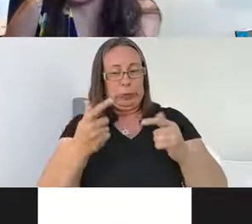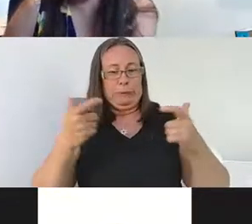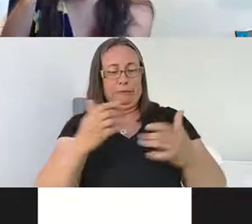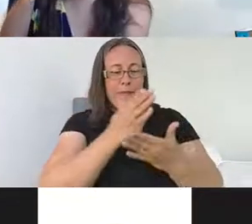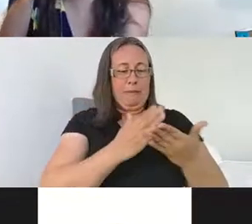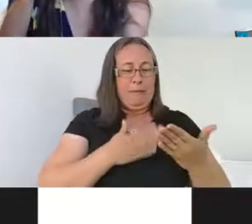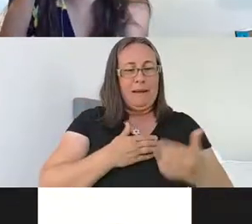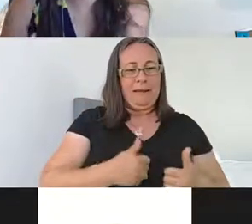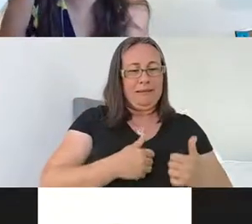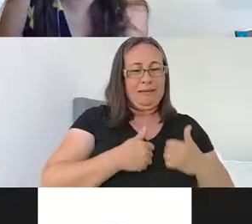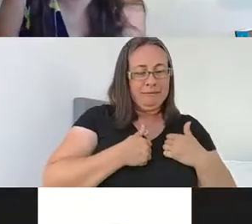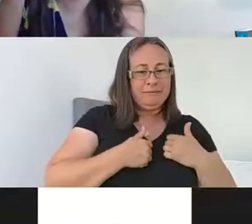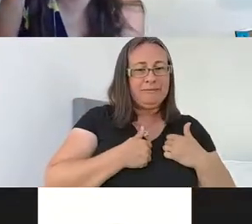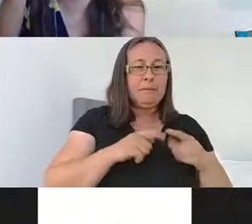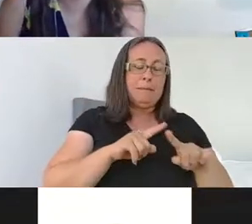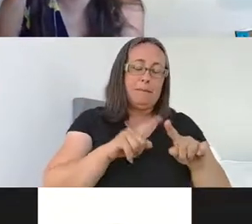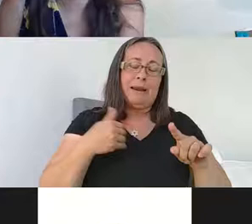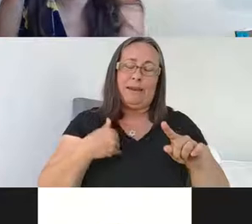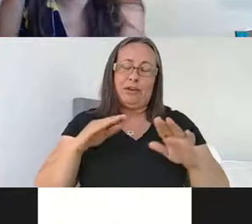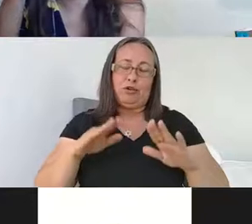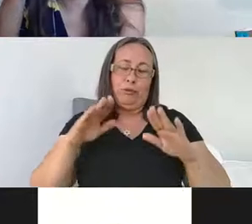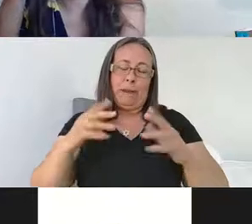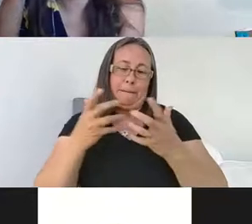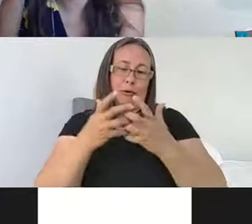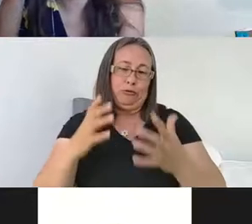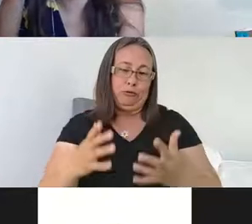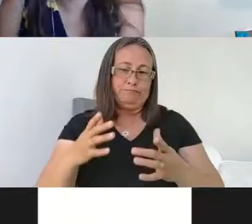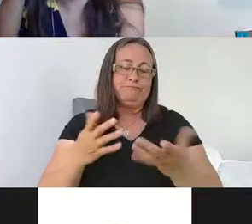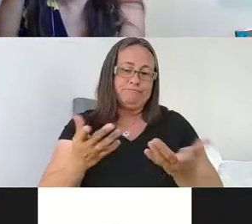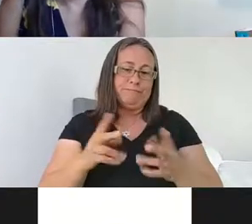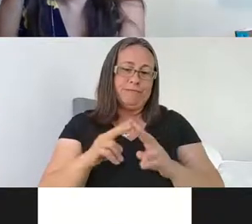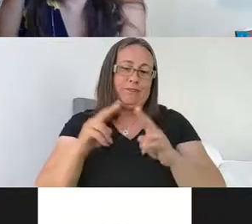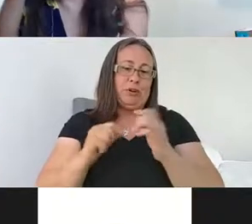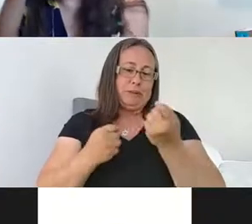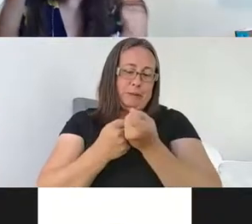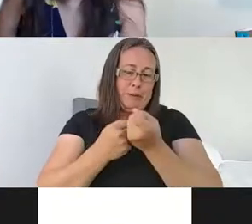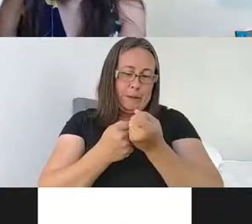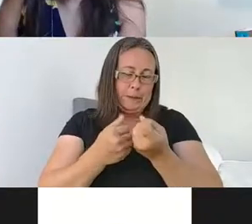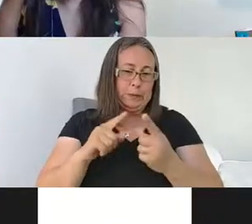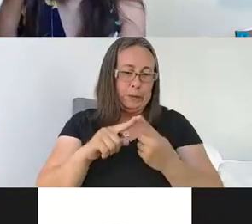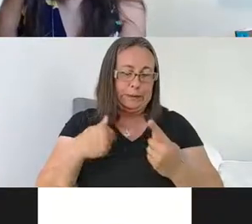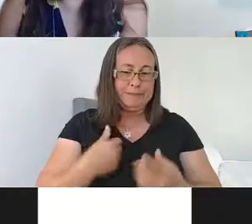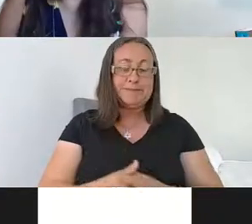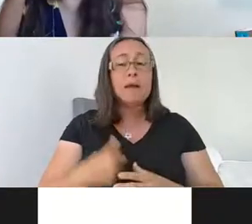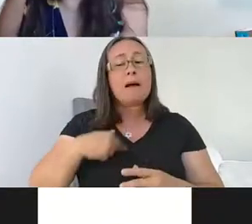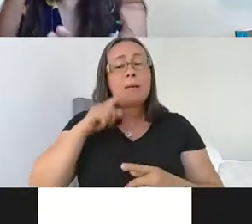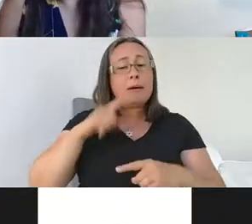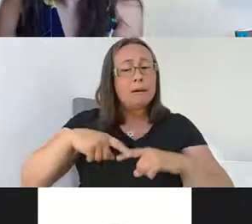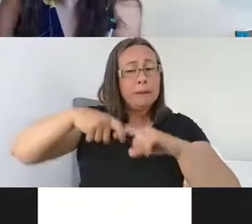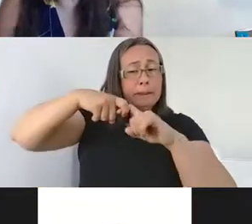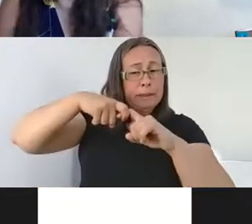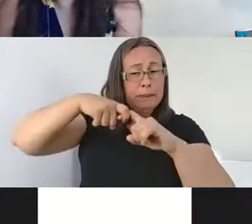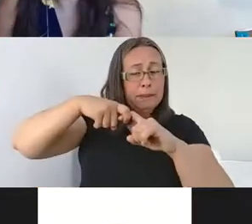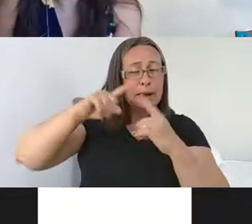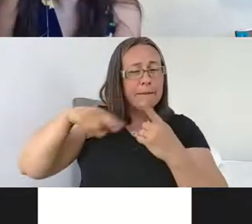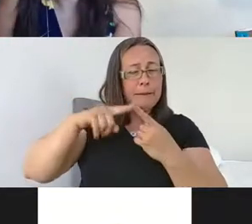But also, I have a great partner that is also very supportive. So I'll stop there in terms of my kind